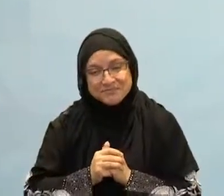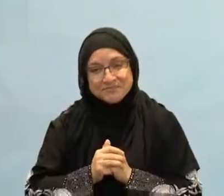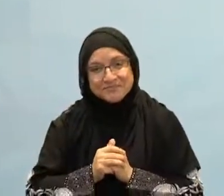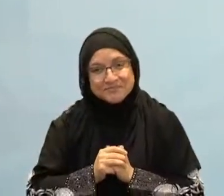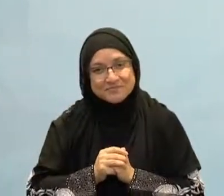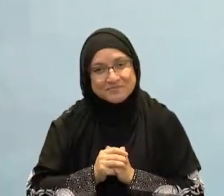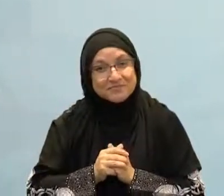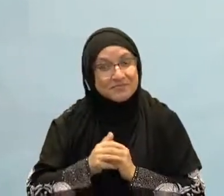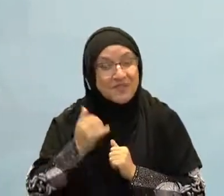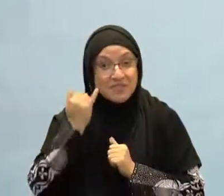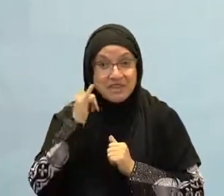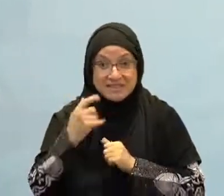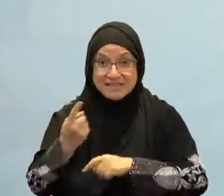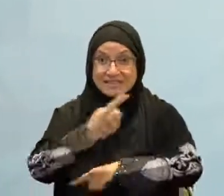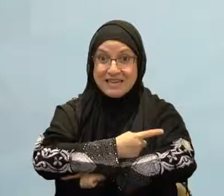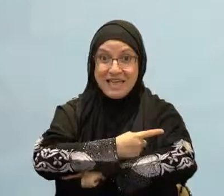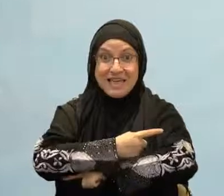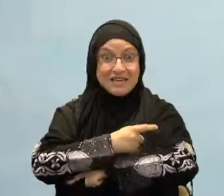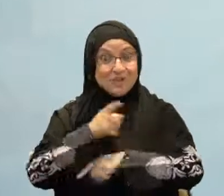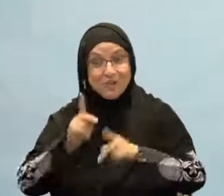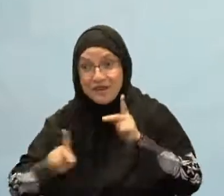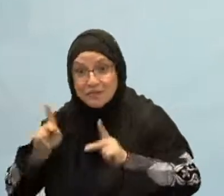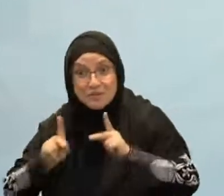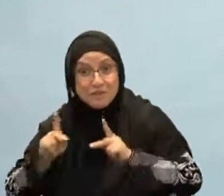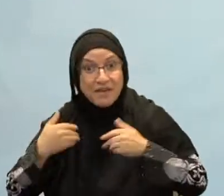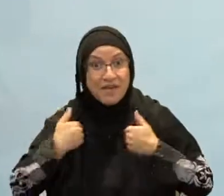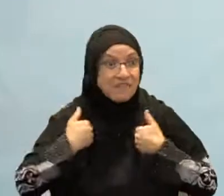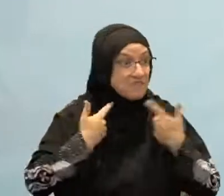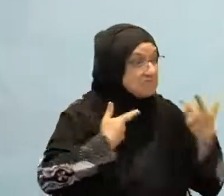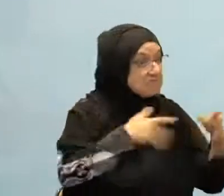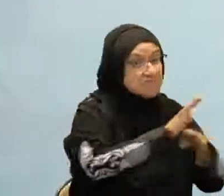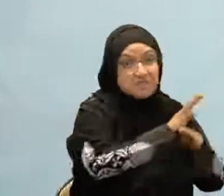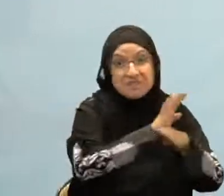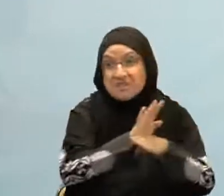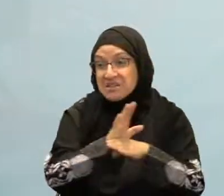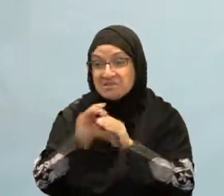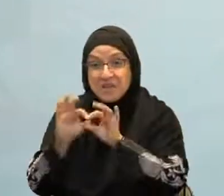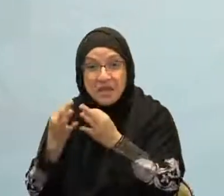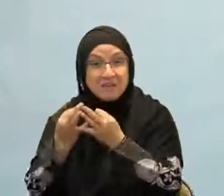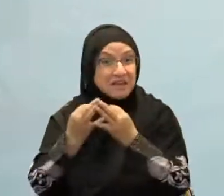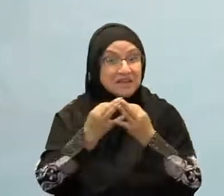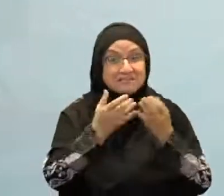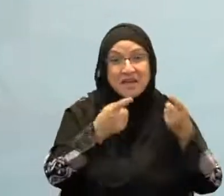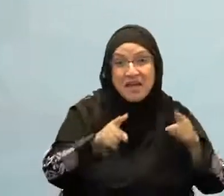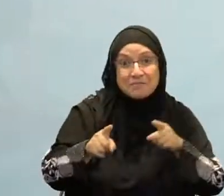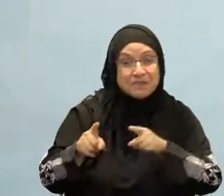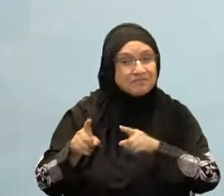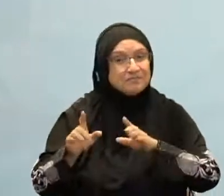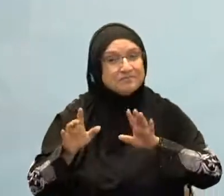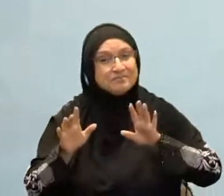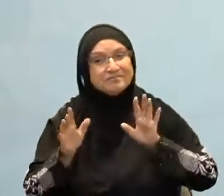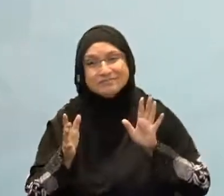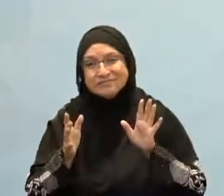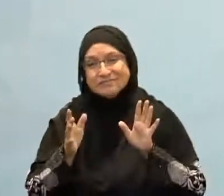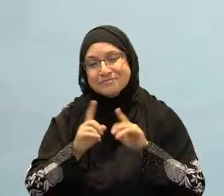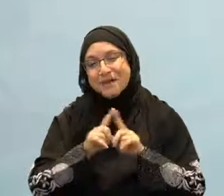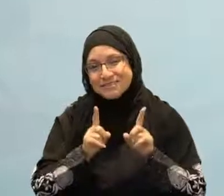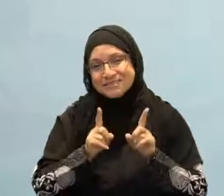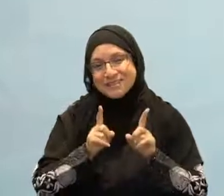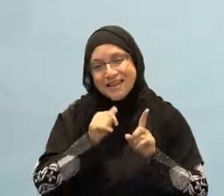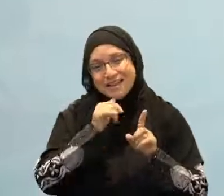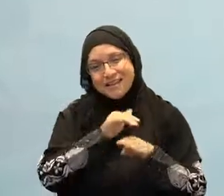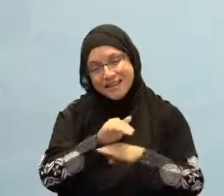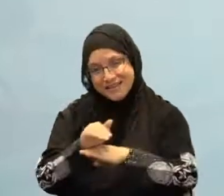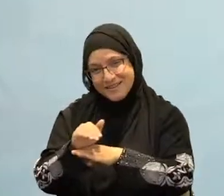night, dealing with people during the day, there is a peace and a tranquility that comes from that, that makes what comes